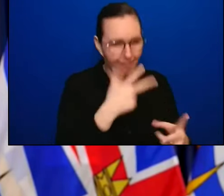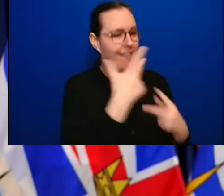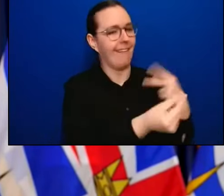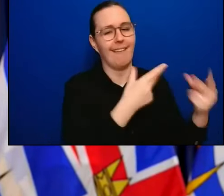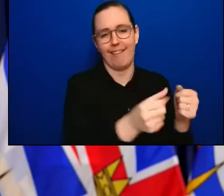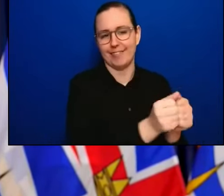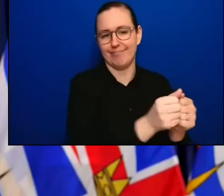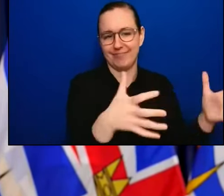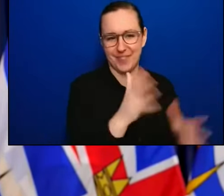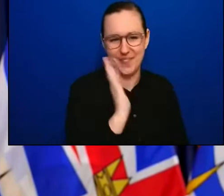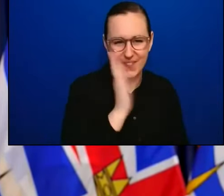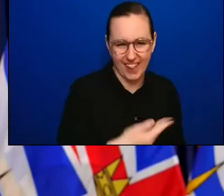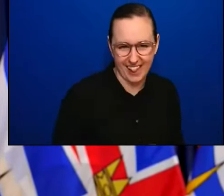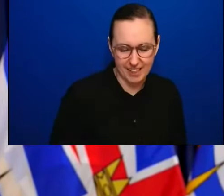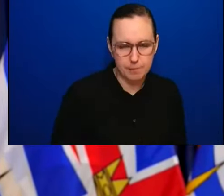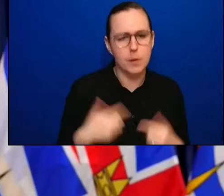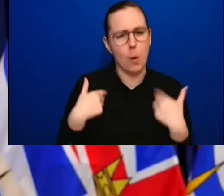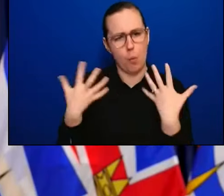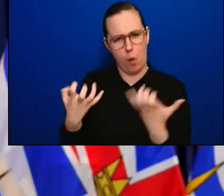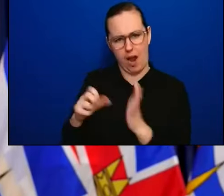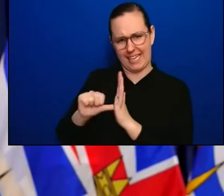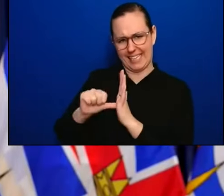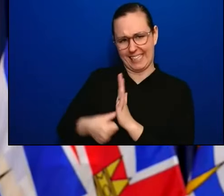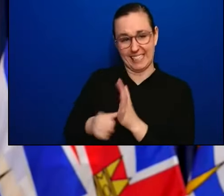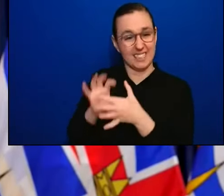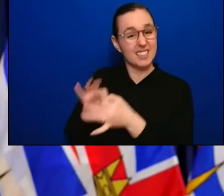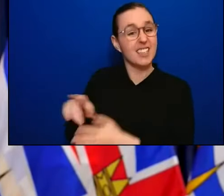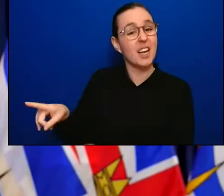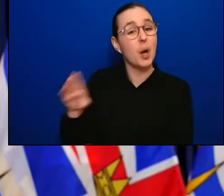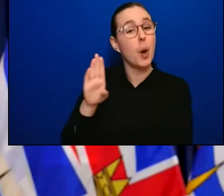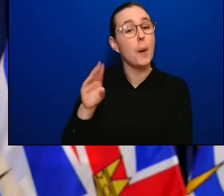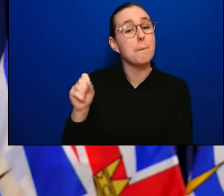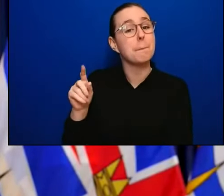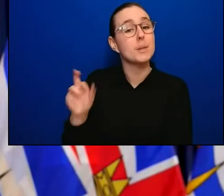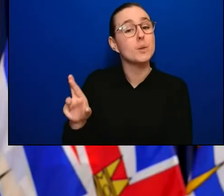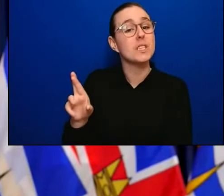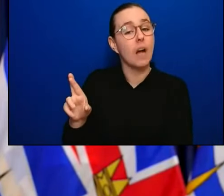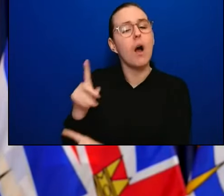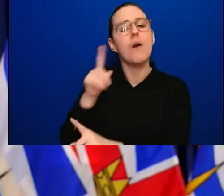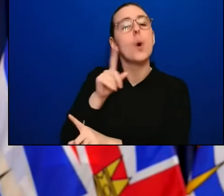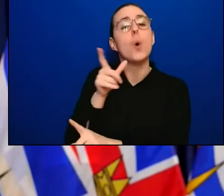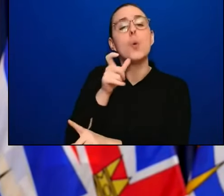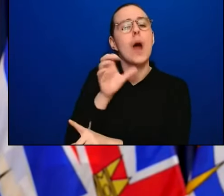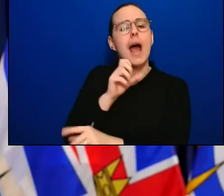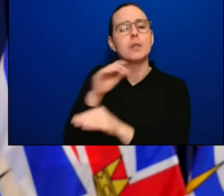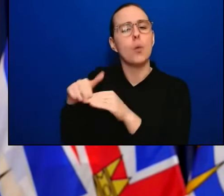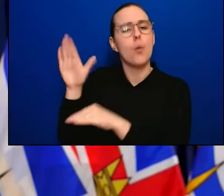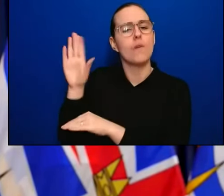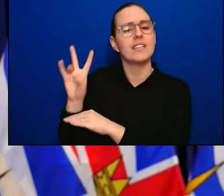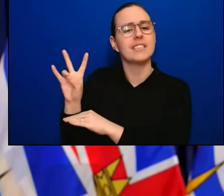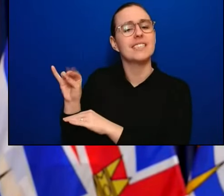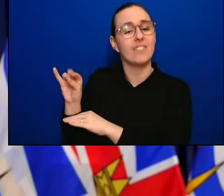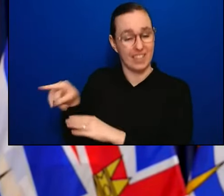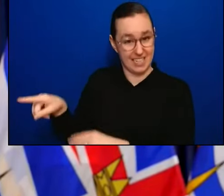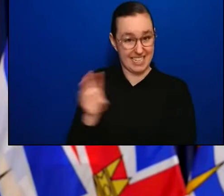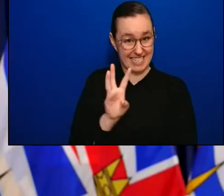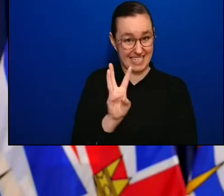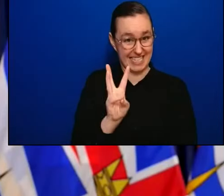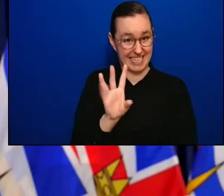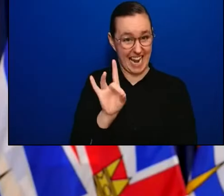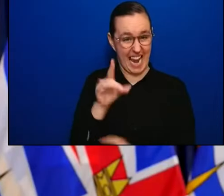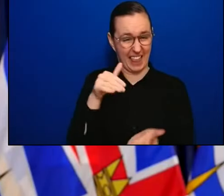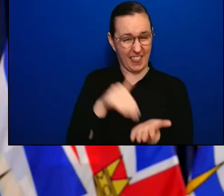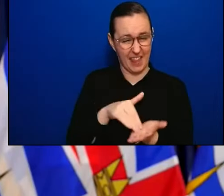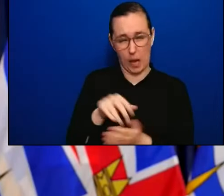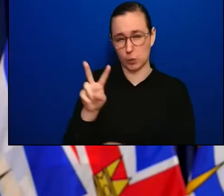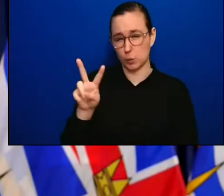There are over 70, currently 68,221 people, over 70, who haven't received